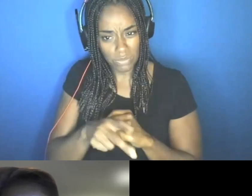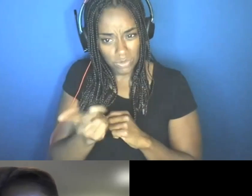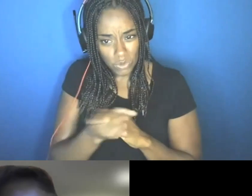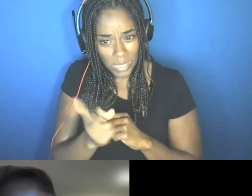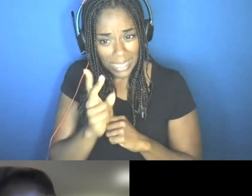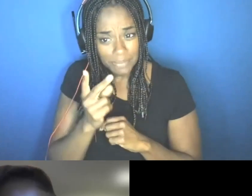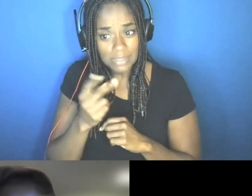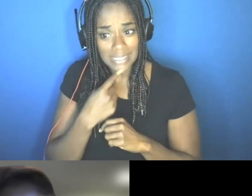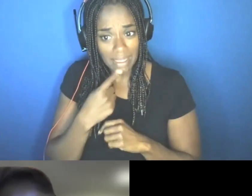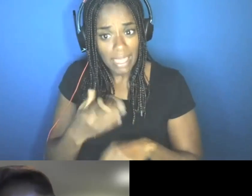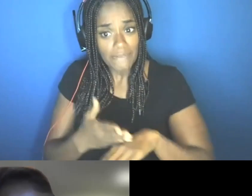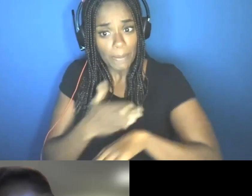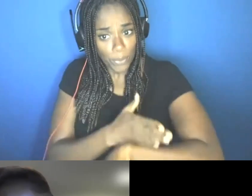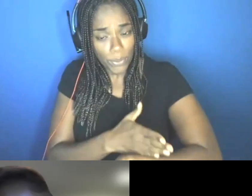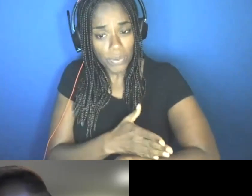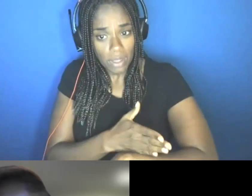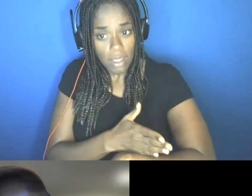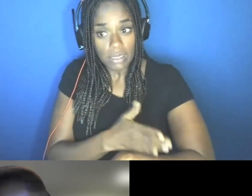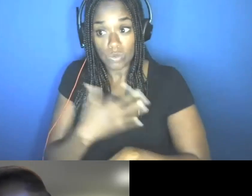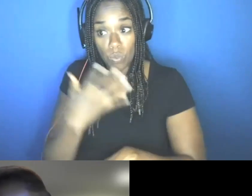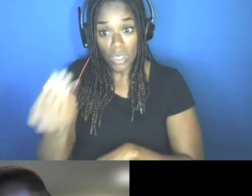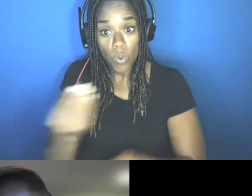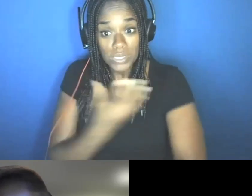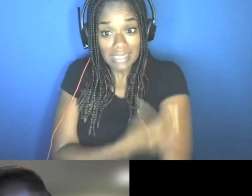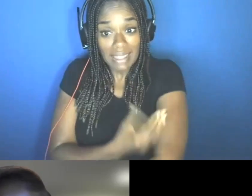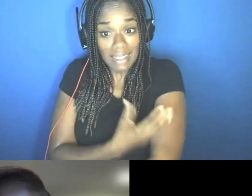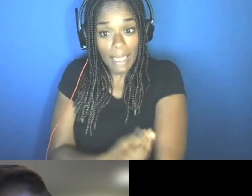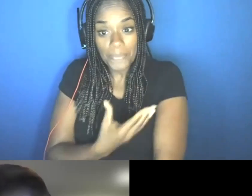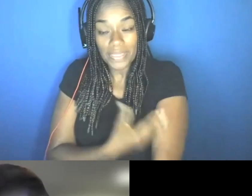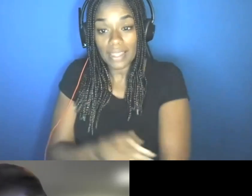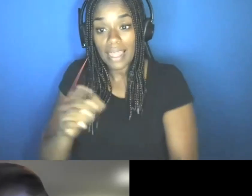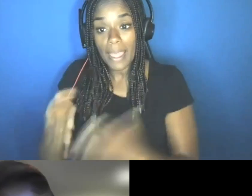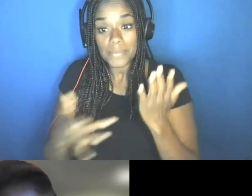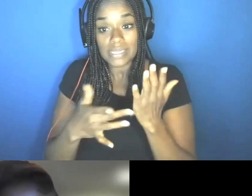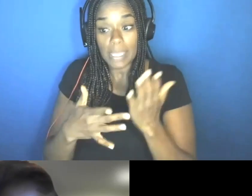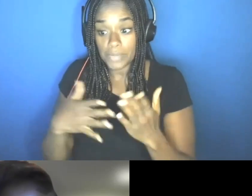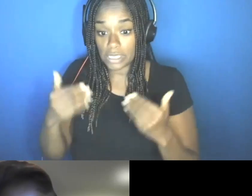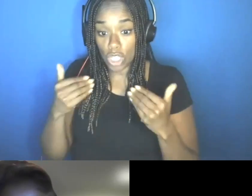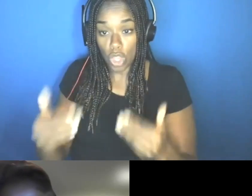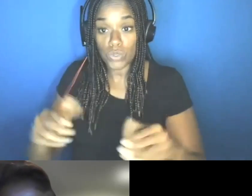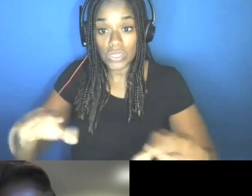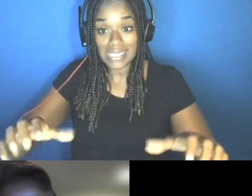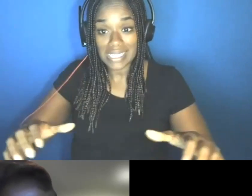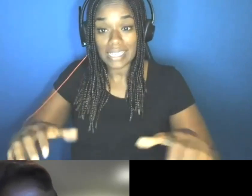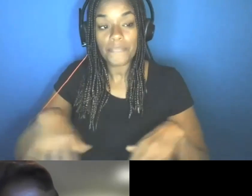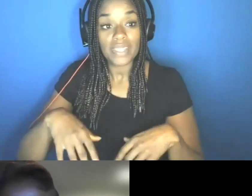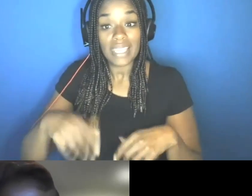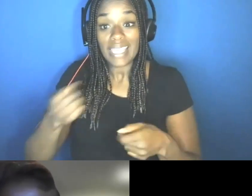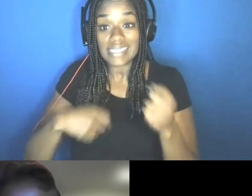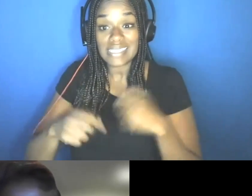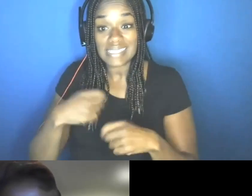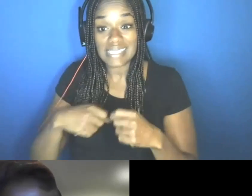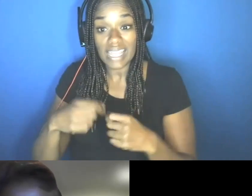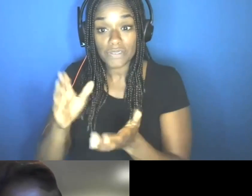some improvements because I see when we go to the lab, the lab tech is standing by the sink and instead of using soap and water, they get hand sanitizer